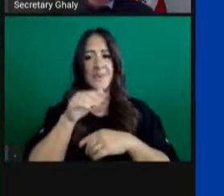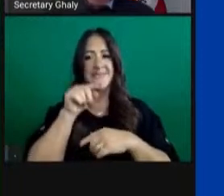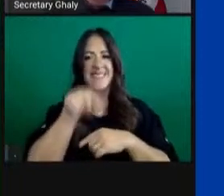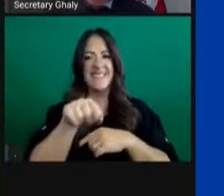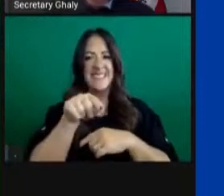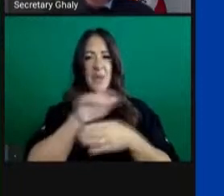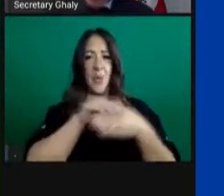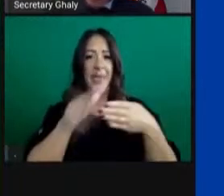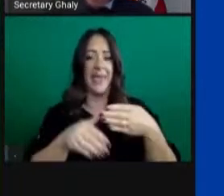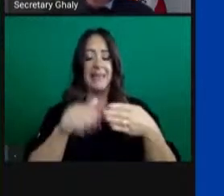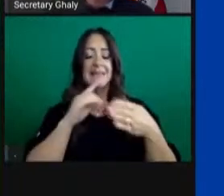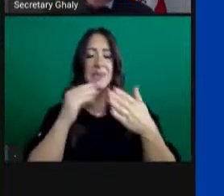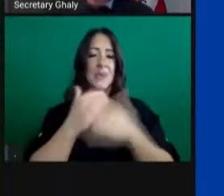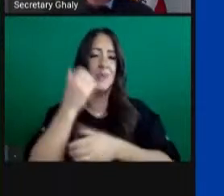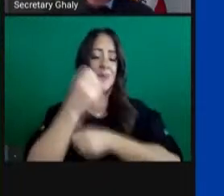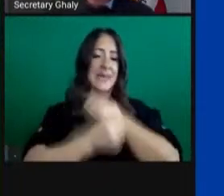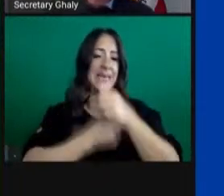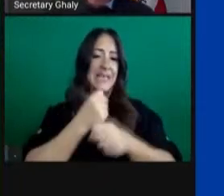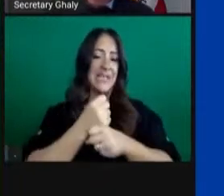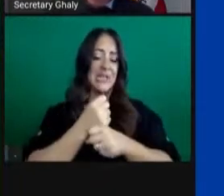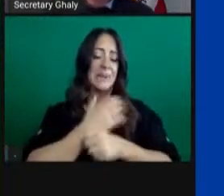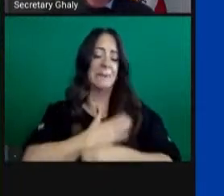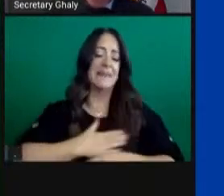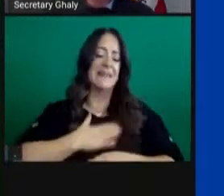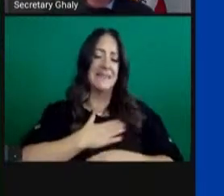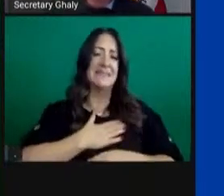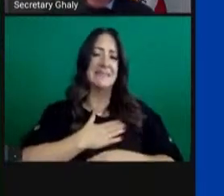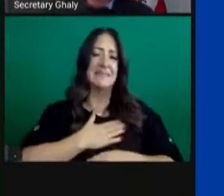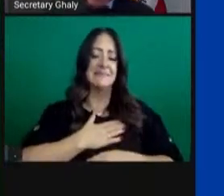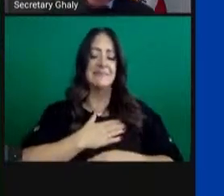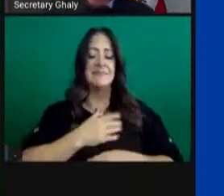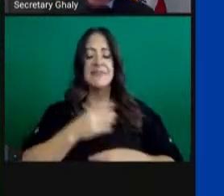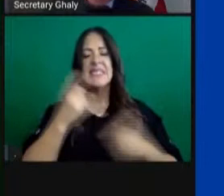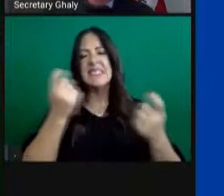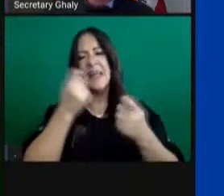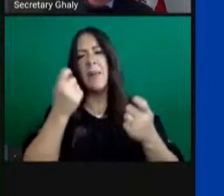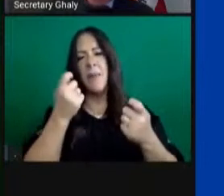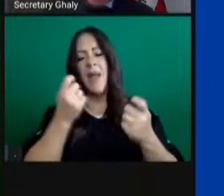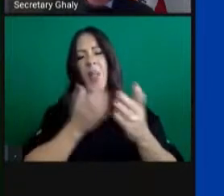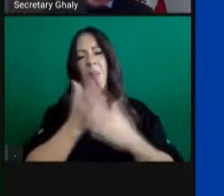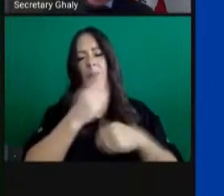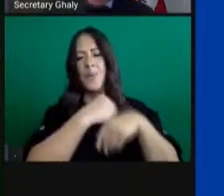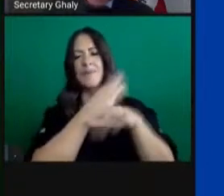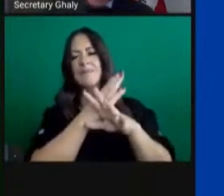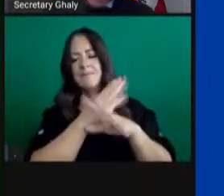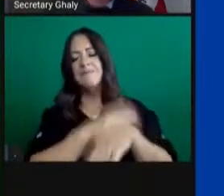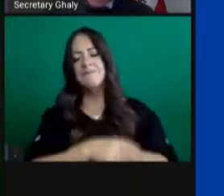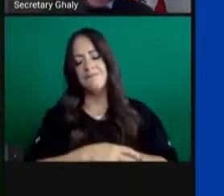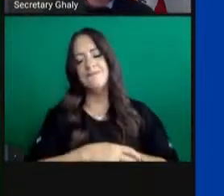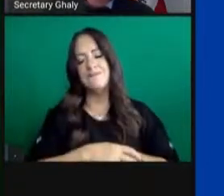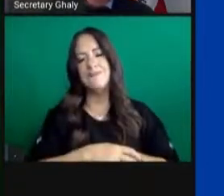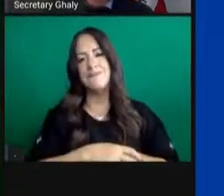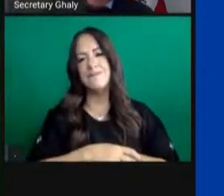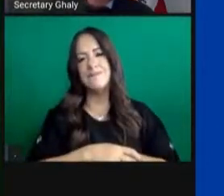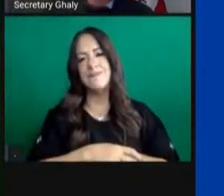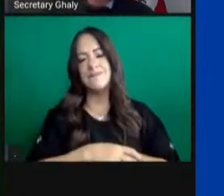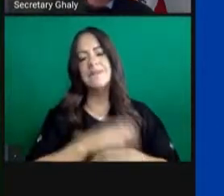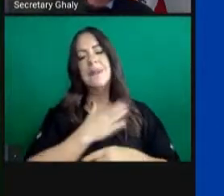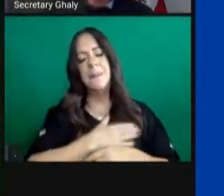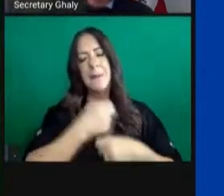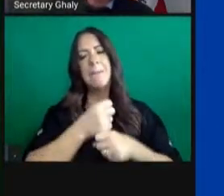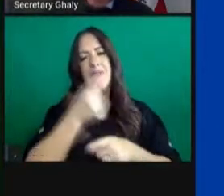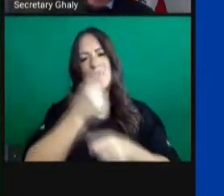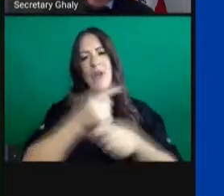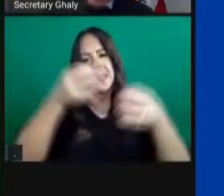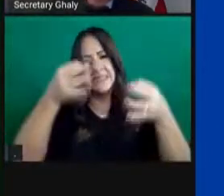weekend, do as much as you can decide to celebrate virtually, make a decision to protect